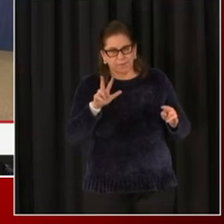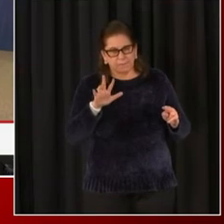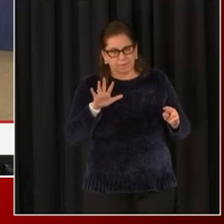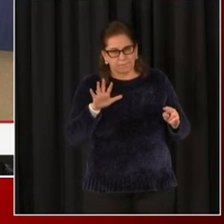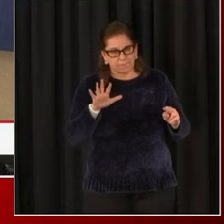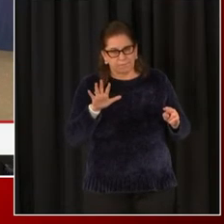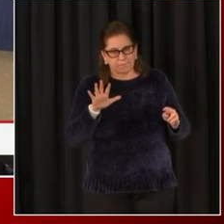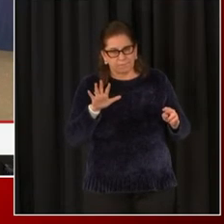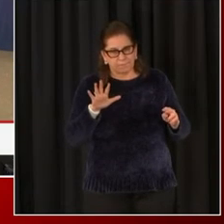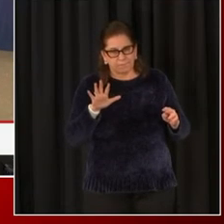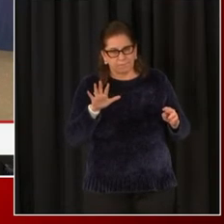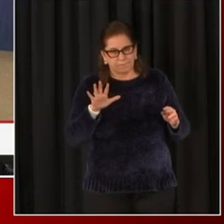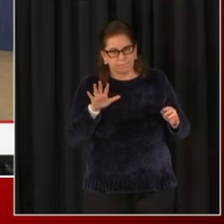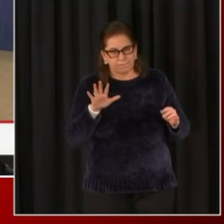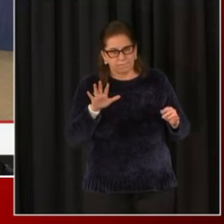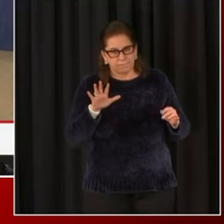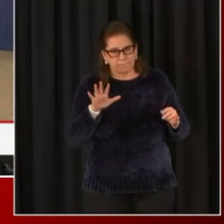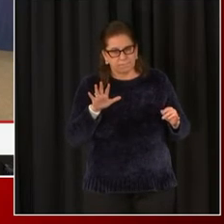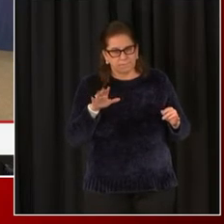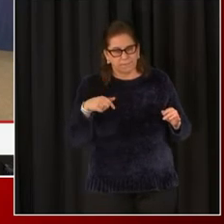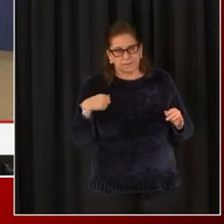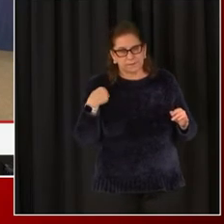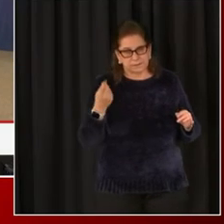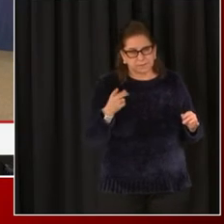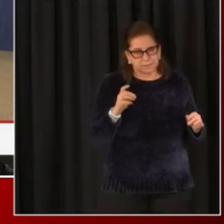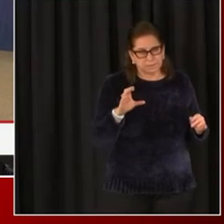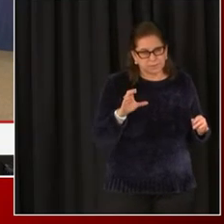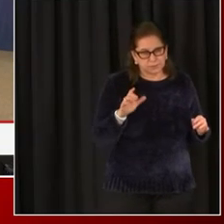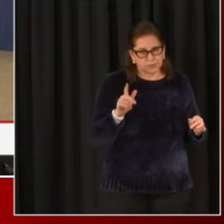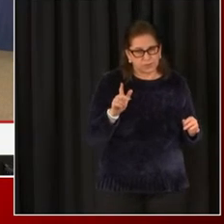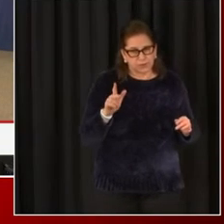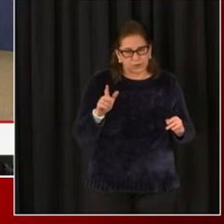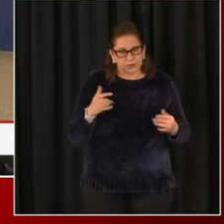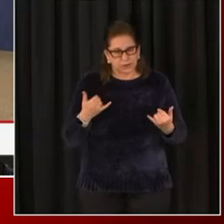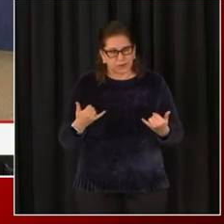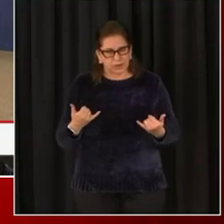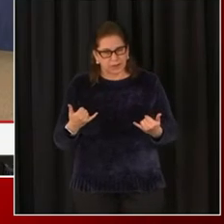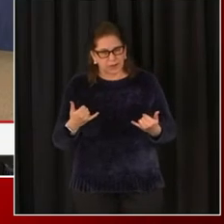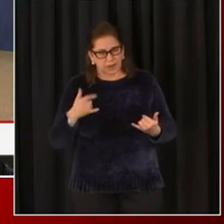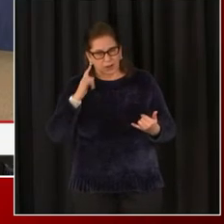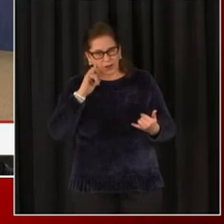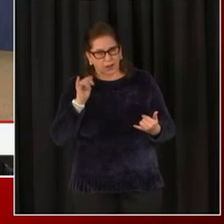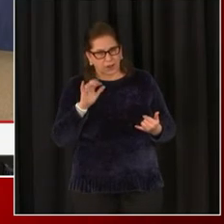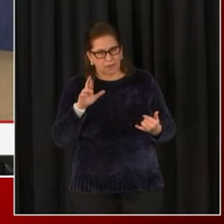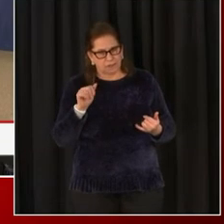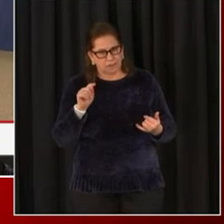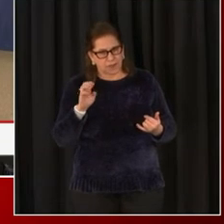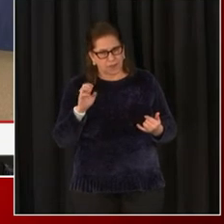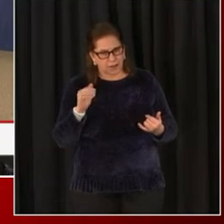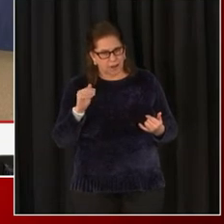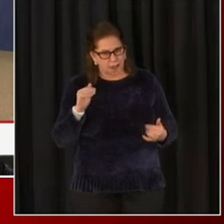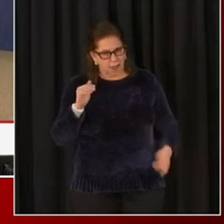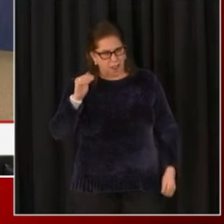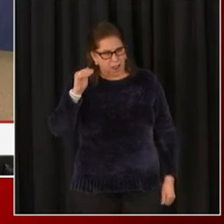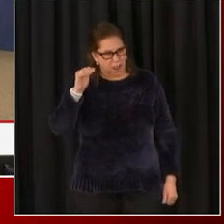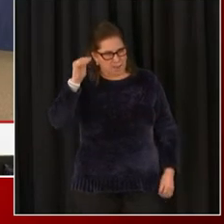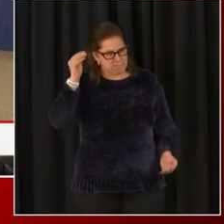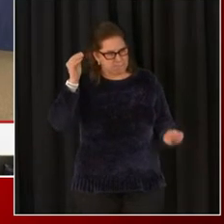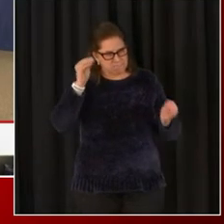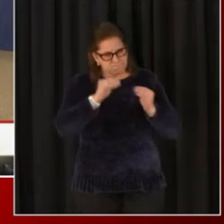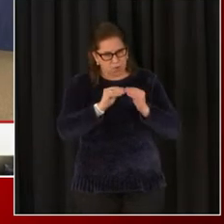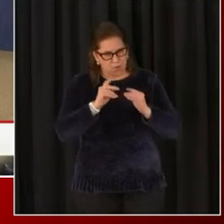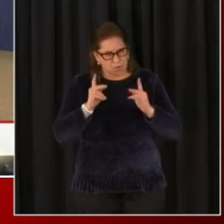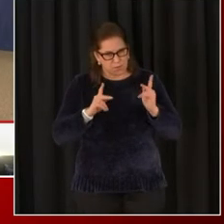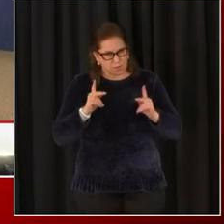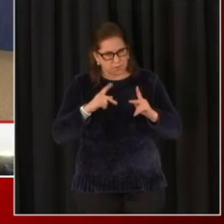a lot of them look to be higher than they are today than they were December 23rd. Can you kind of just go back and explain the metrics that